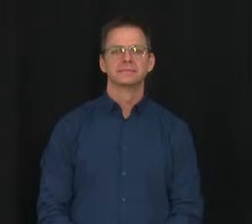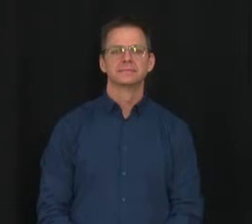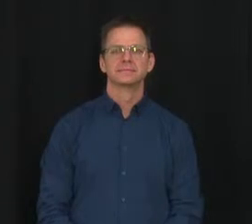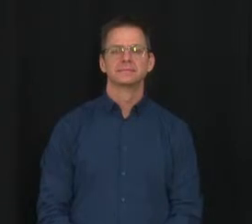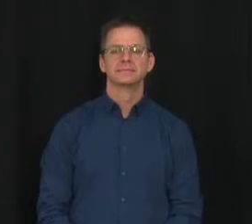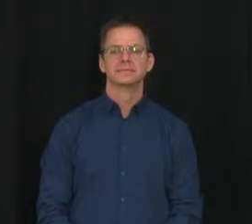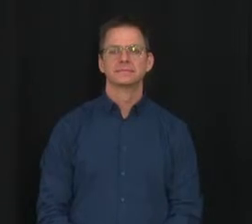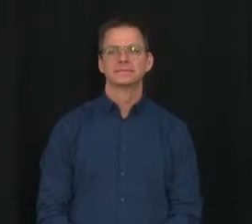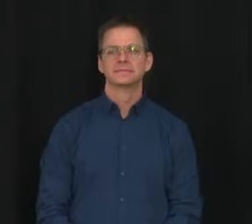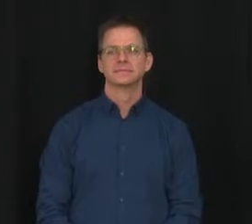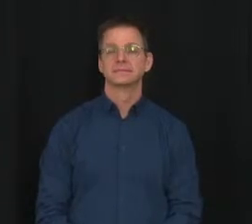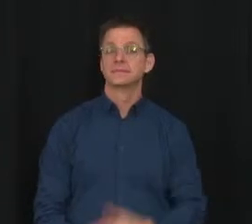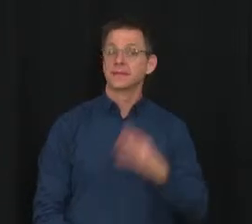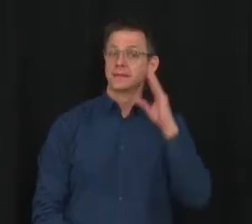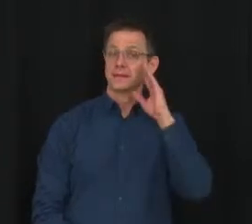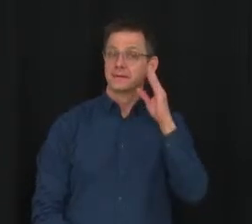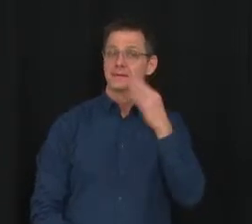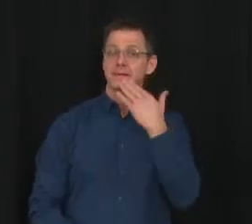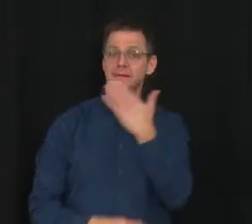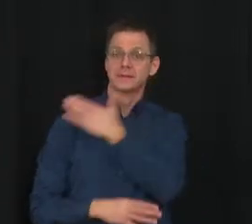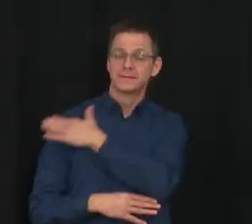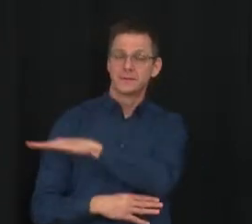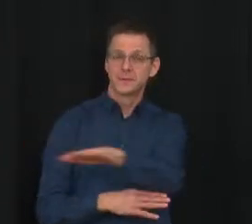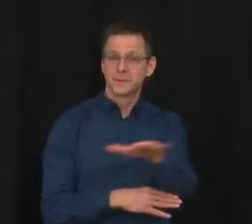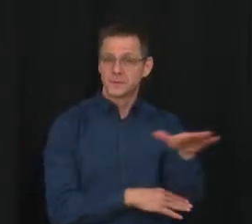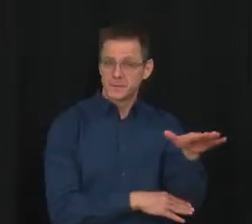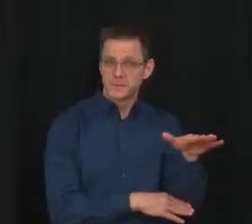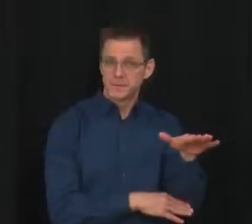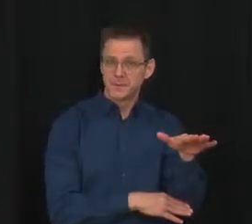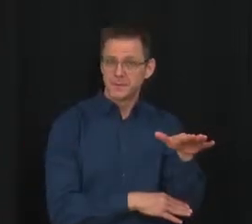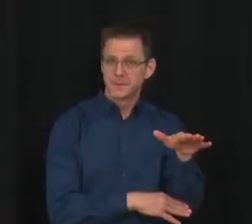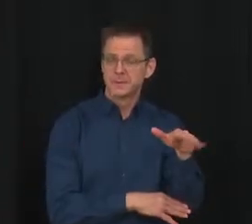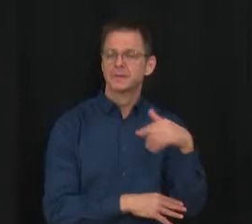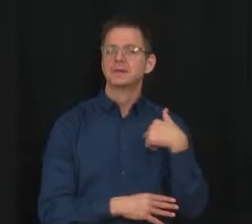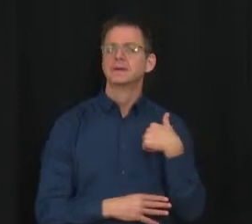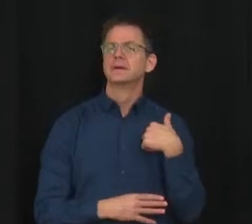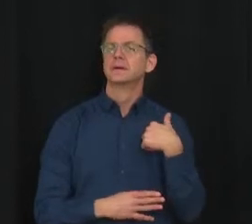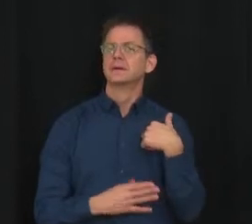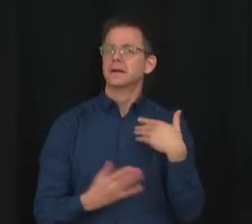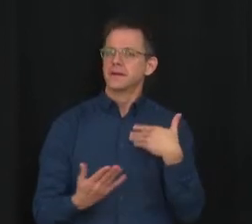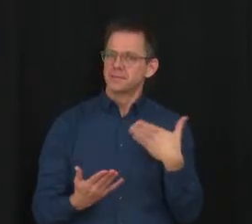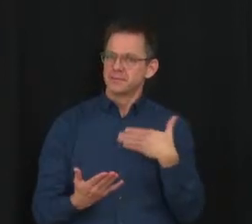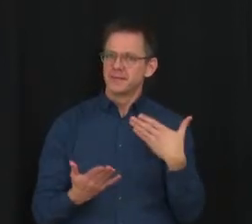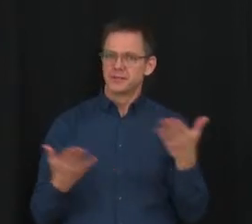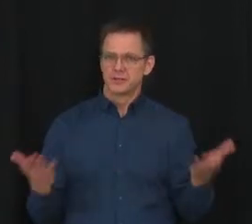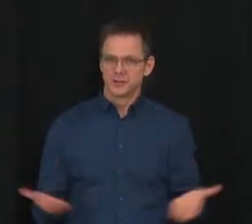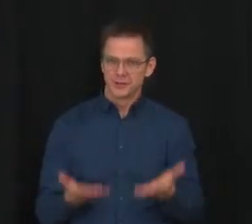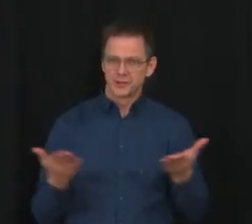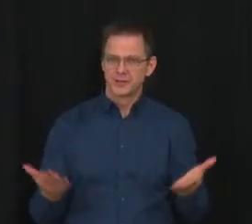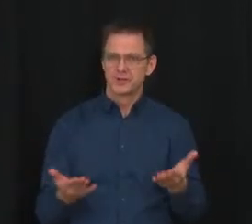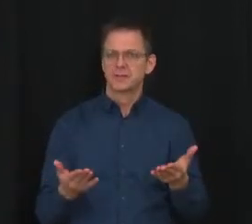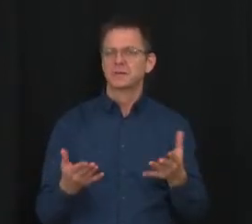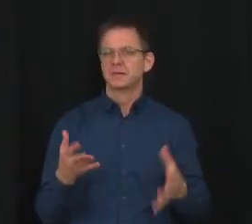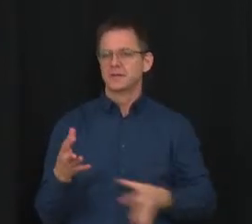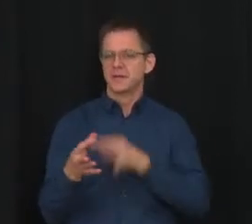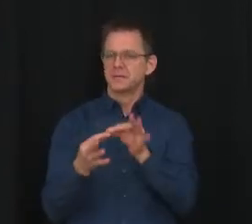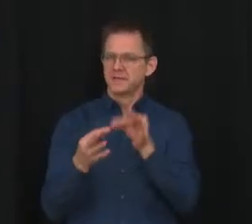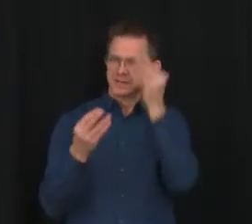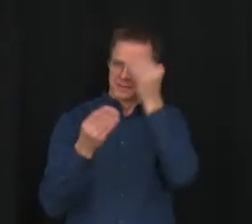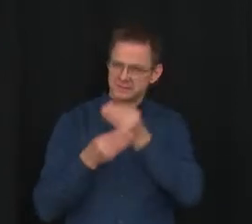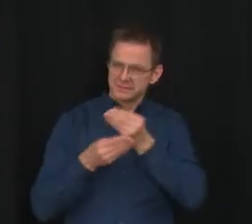Good afternoon, everyone. And I'm pleased to be here to provide an update on the safe return to school for Alberta's students.